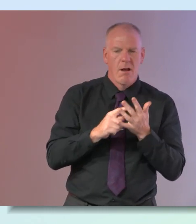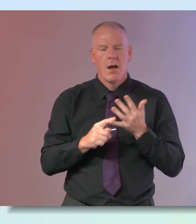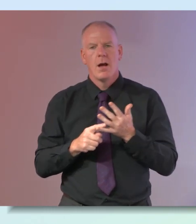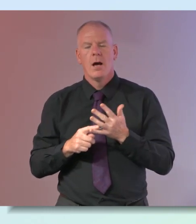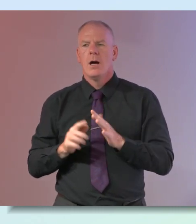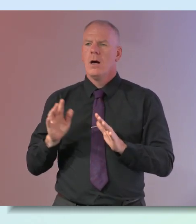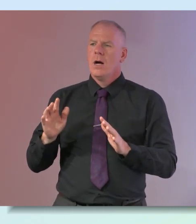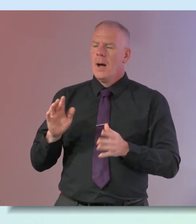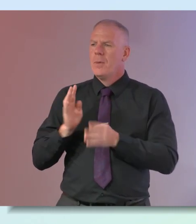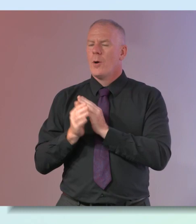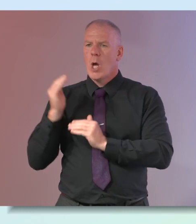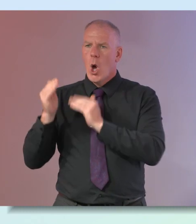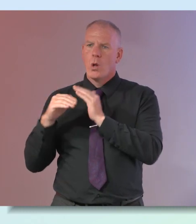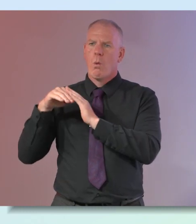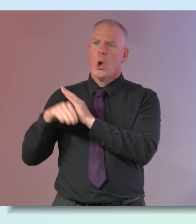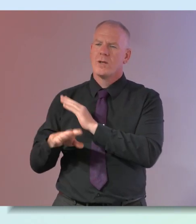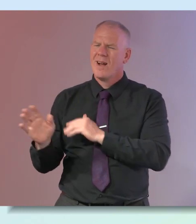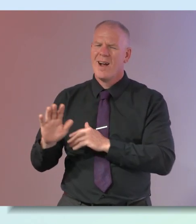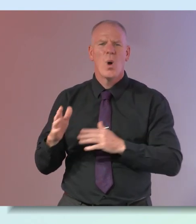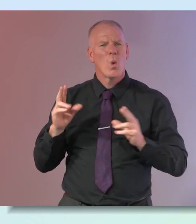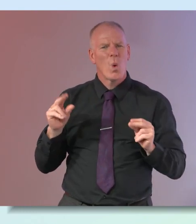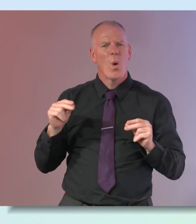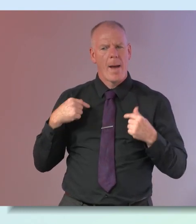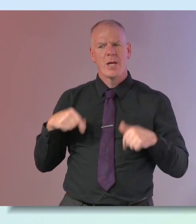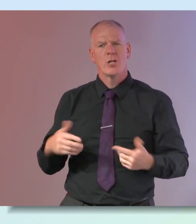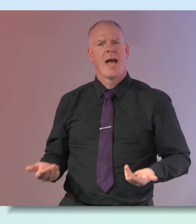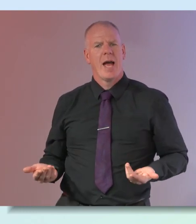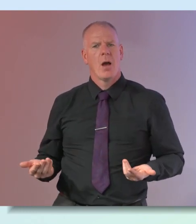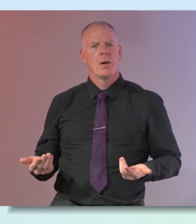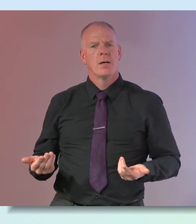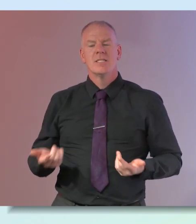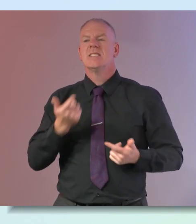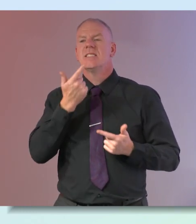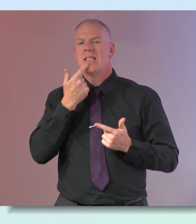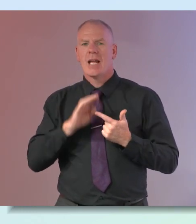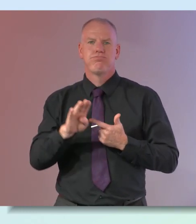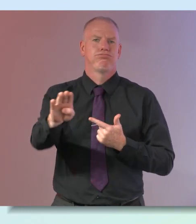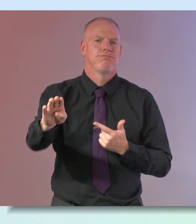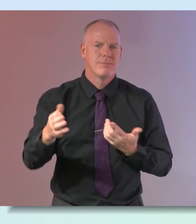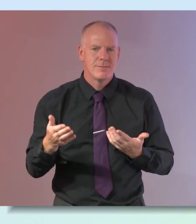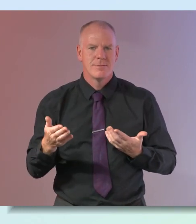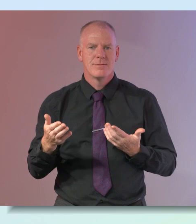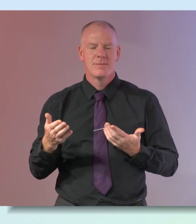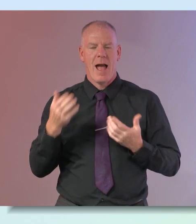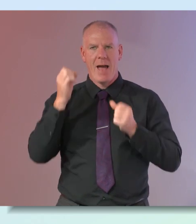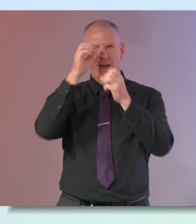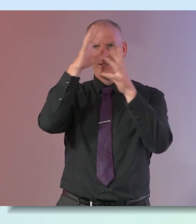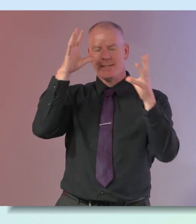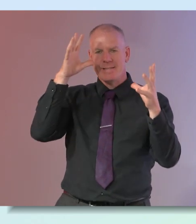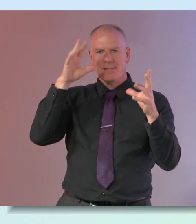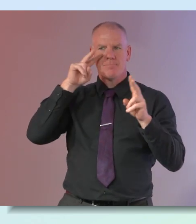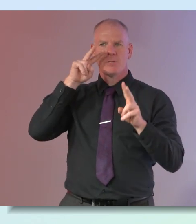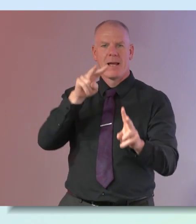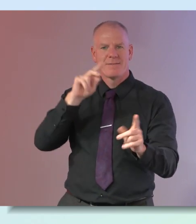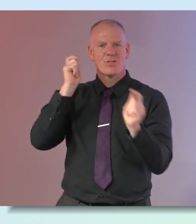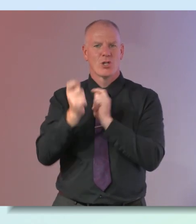almost think i'm getting older and you're going down like this thinking no i'm here and this is my second spring so there's a mindset that has to change there in